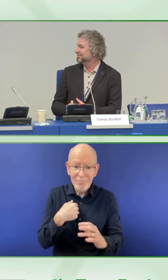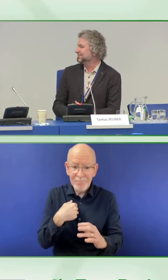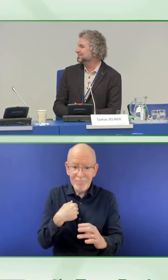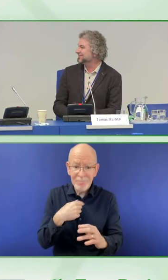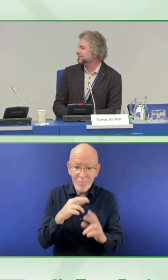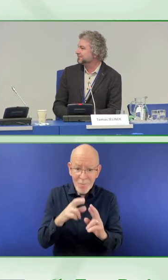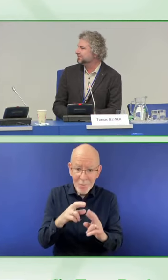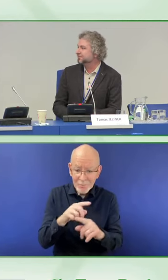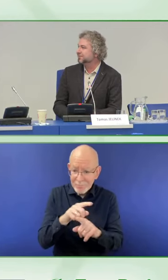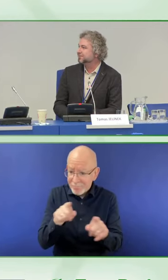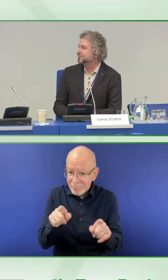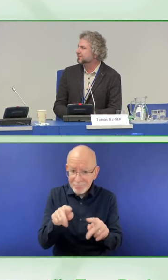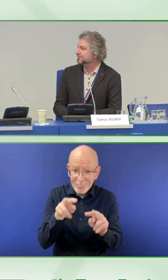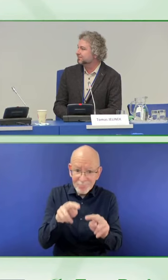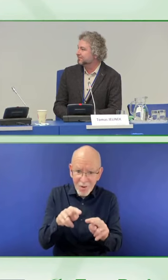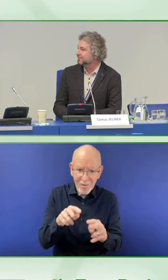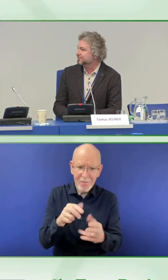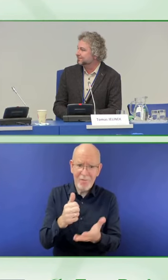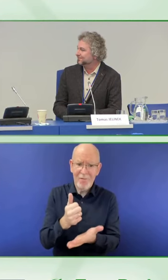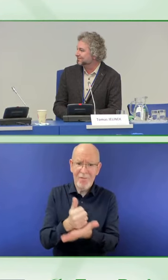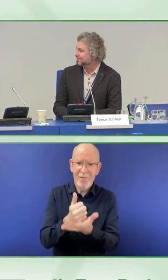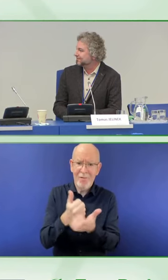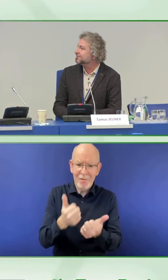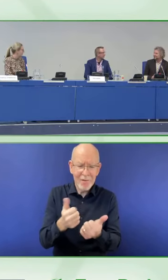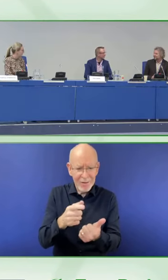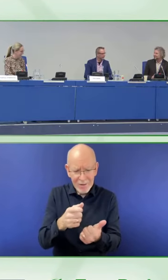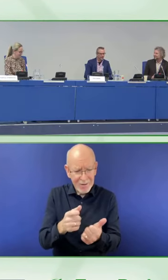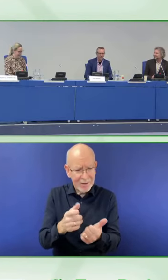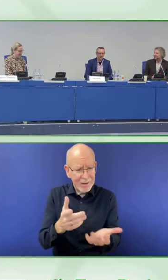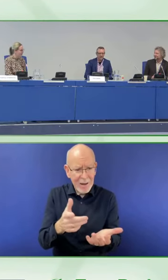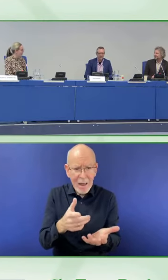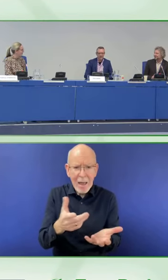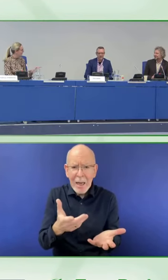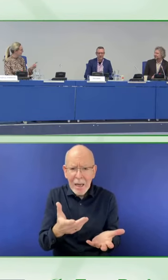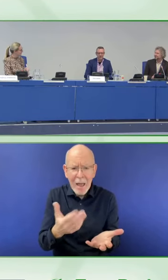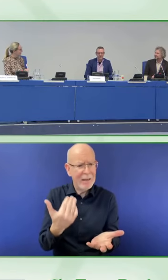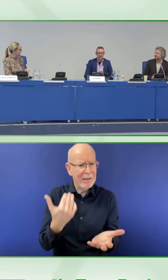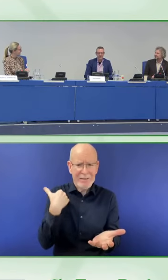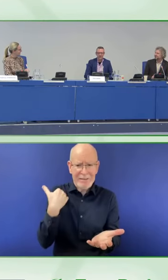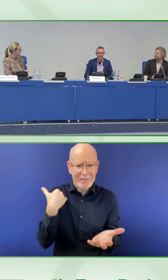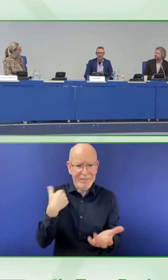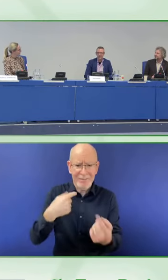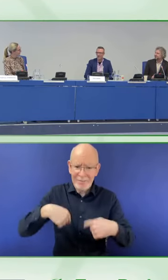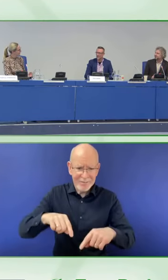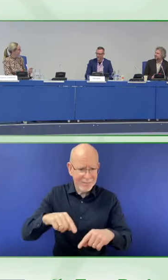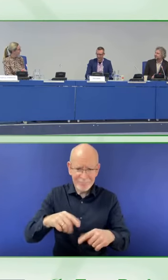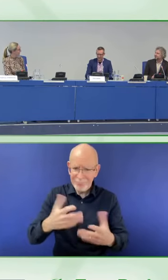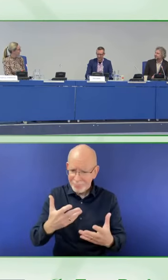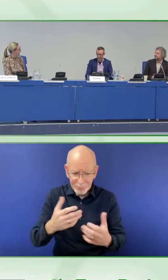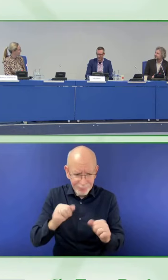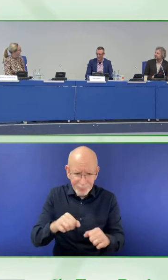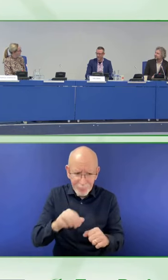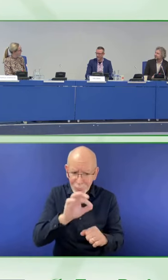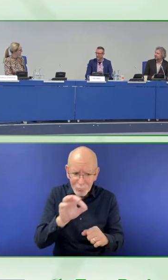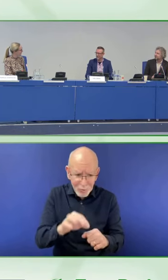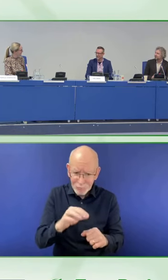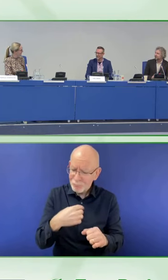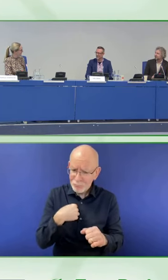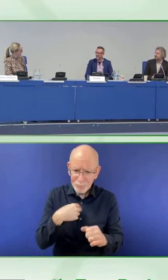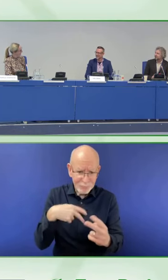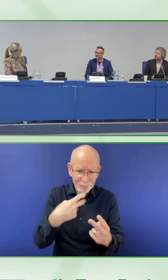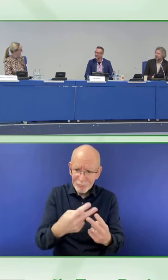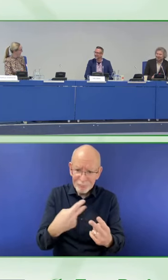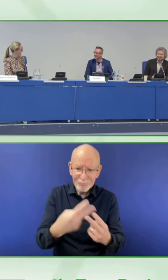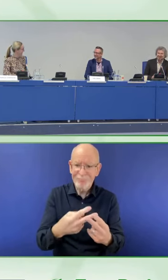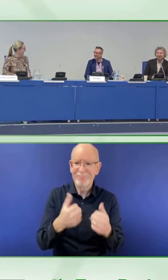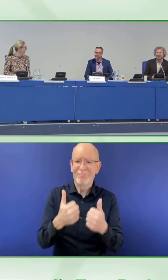Thank you, Thomas. And congratulations on your Zero Project Award. Thank you. Do you send the cache notes back to the people who posted